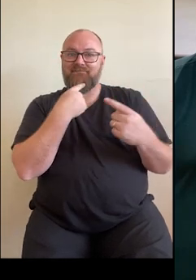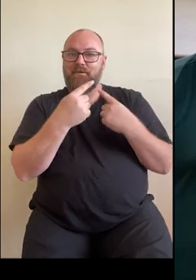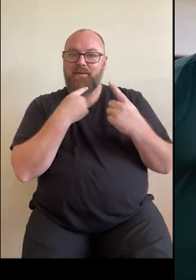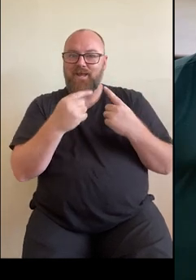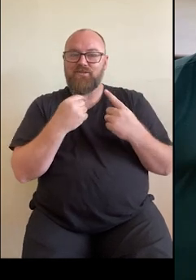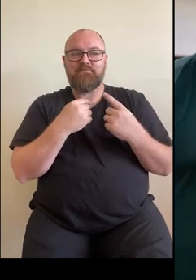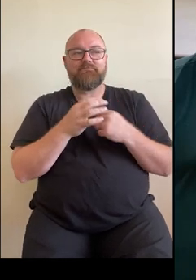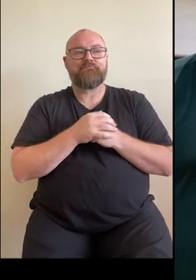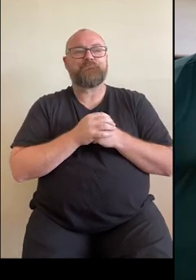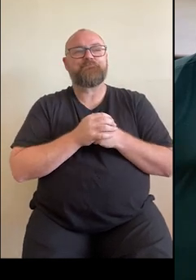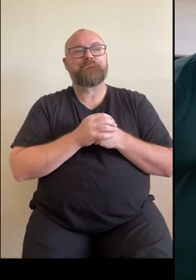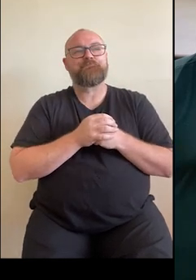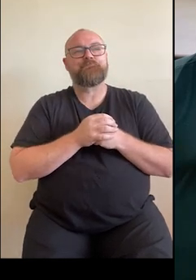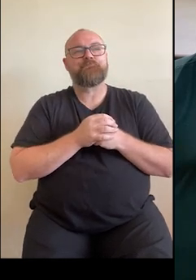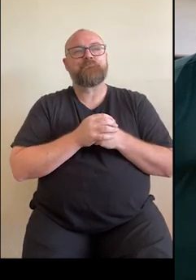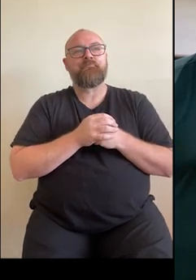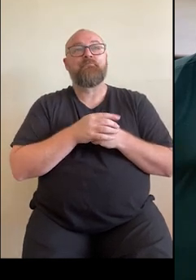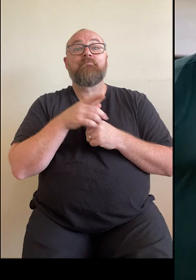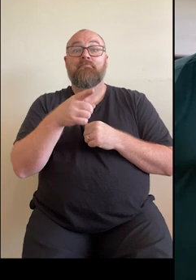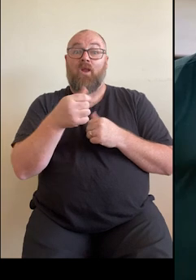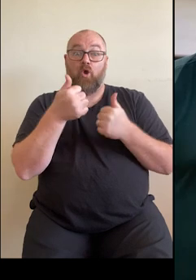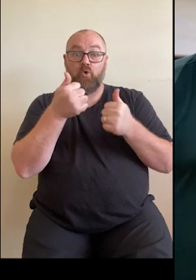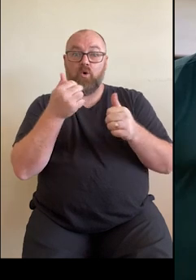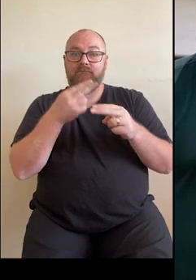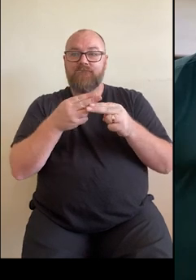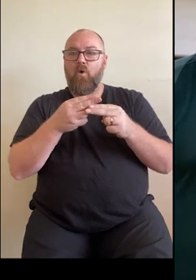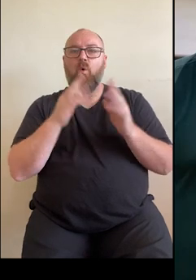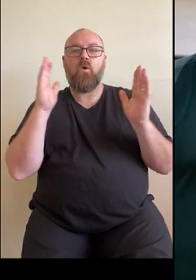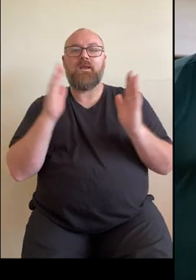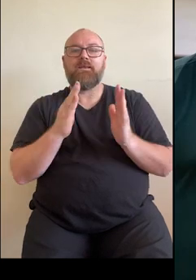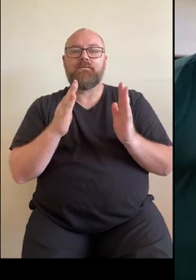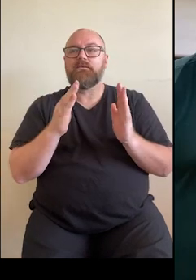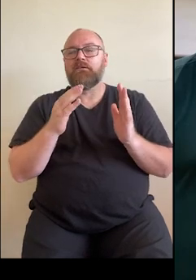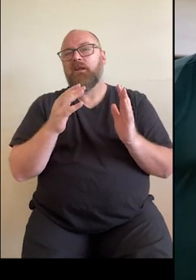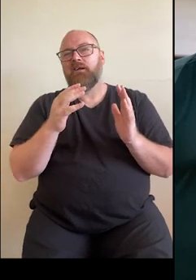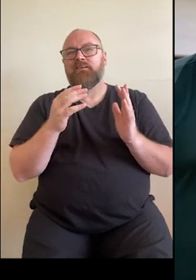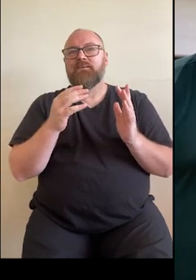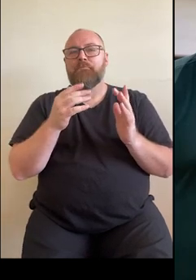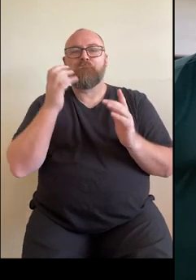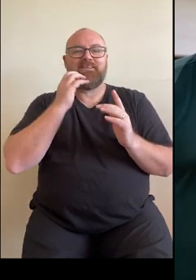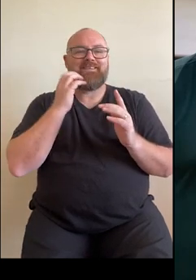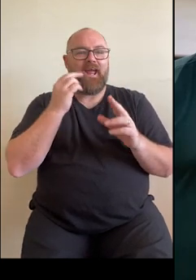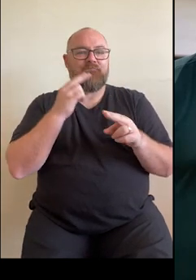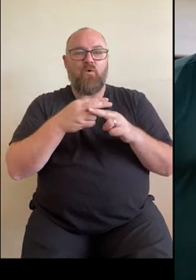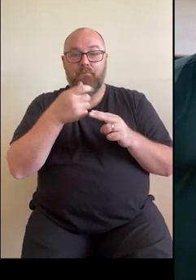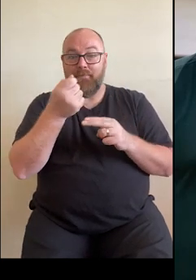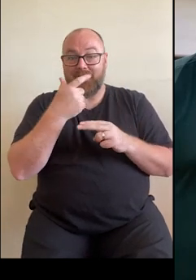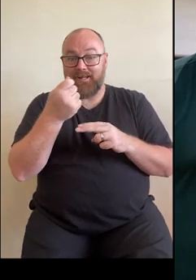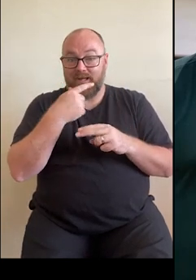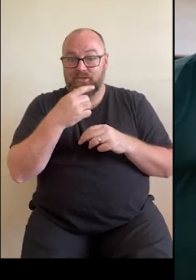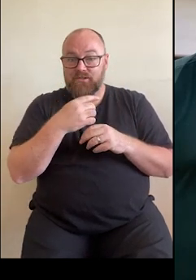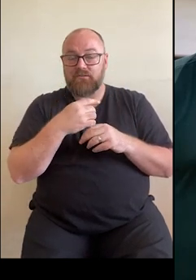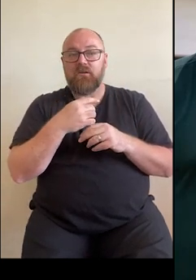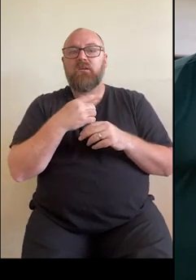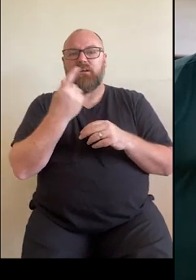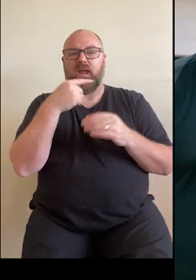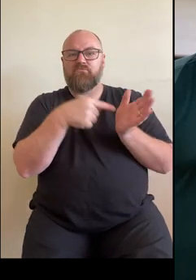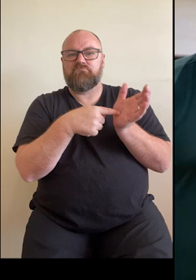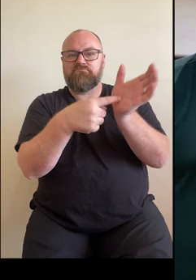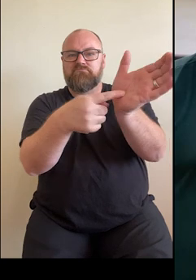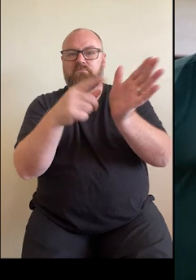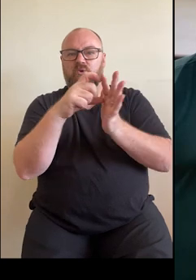inform your care. It can reduce the risk of medication errors by providing your healthcare providers with information about your medicines